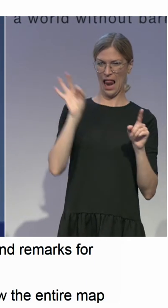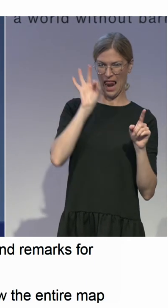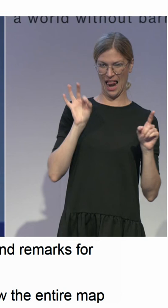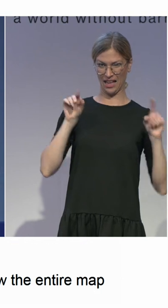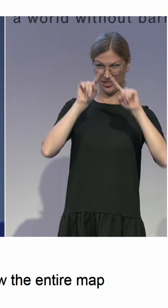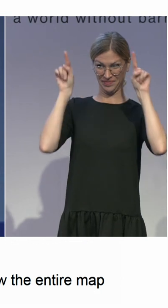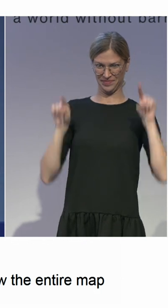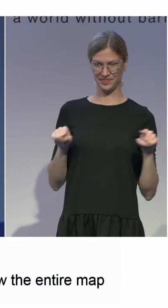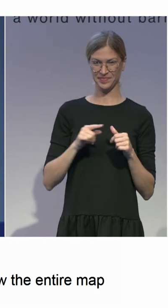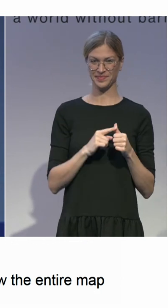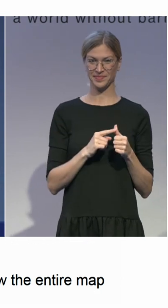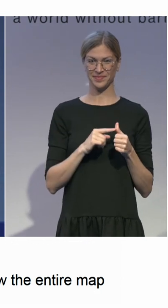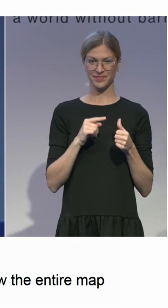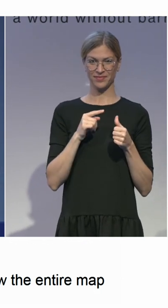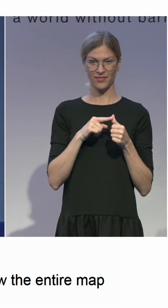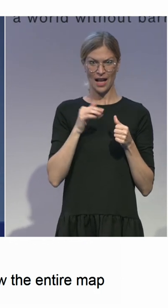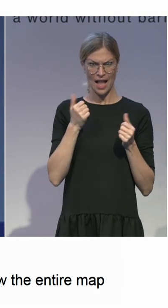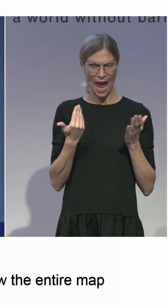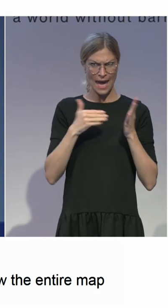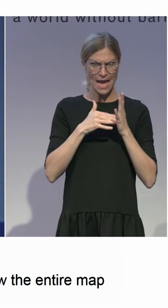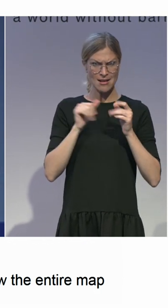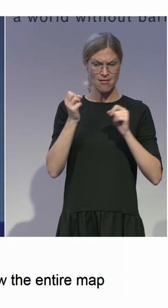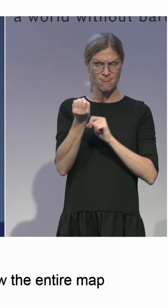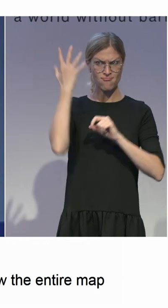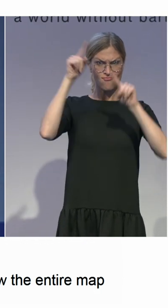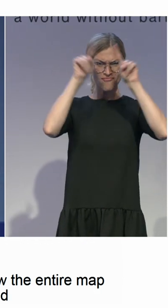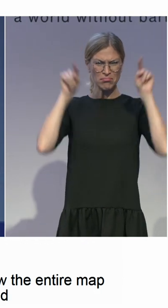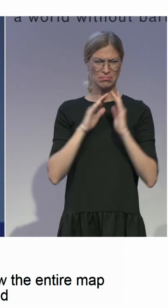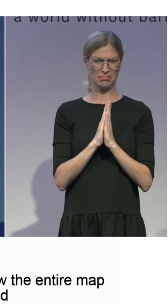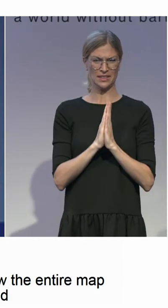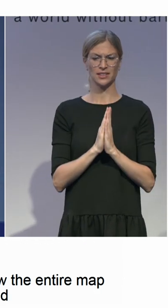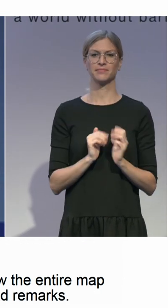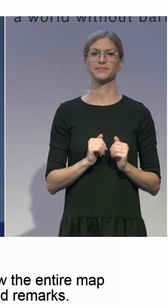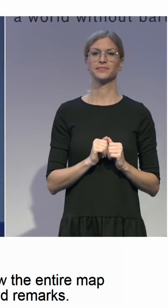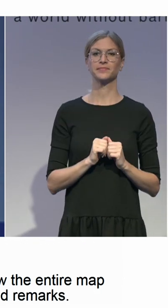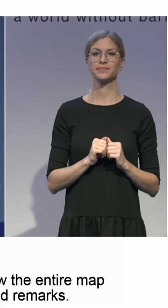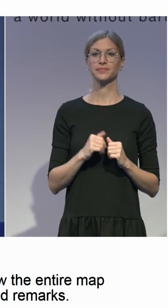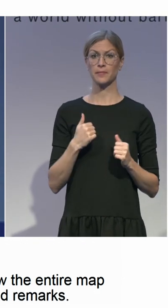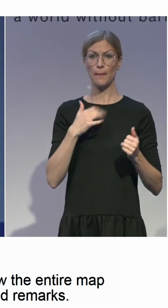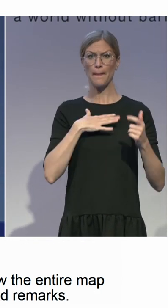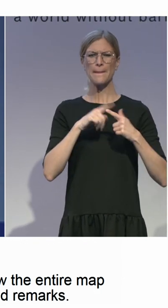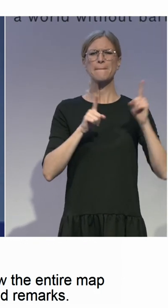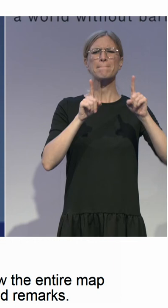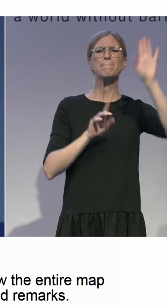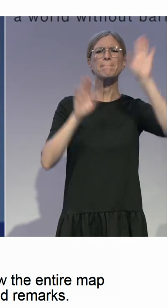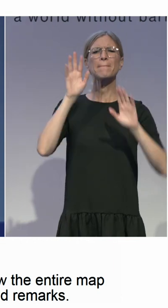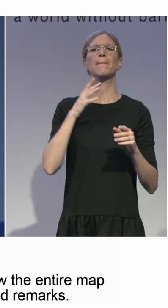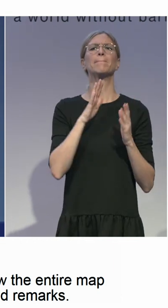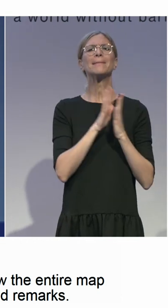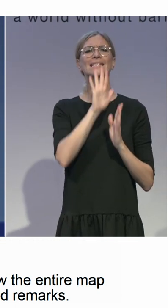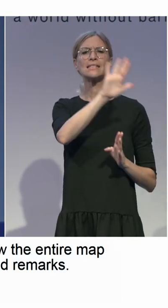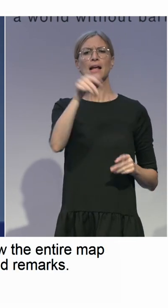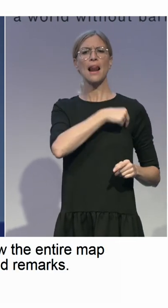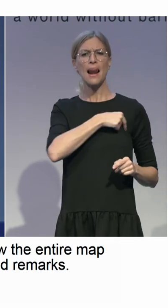remarks. And if you have a question or remark, please say shortly your name and where you are from. And if you want to address any